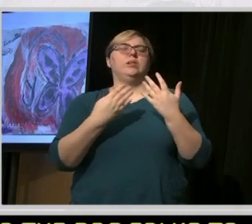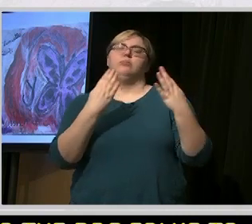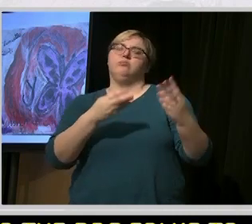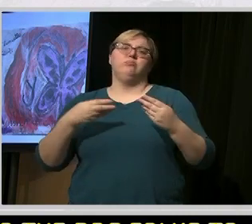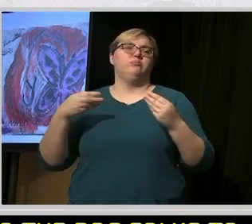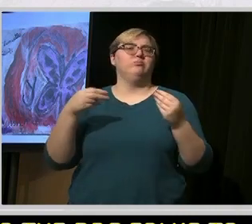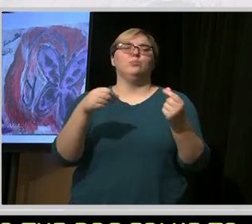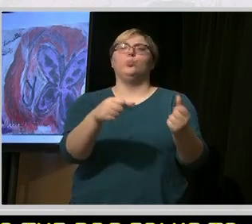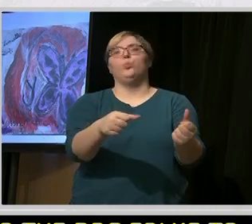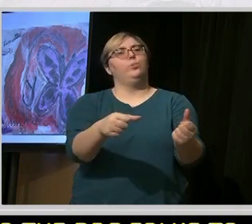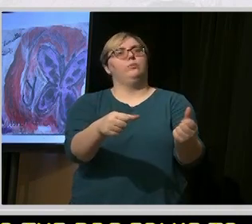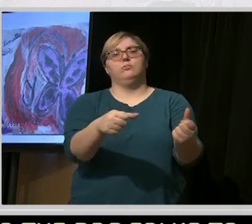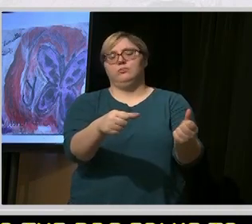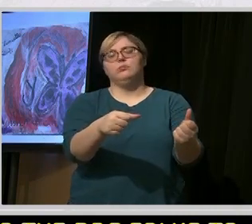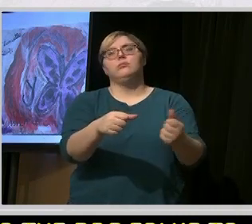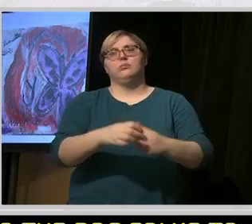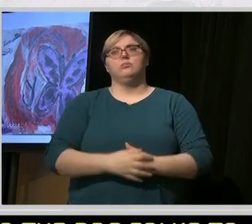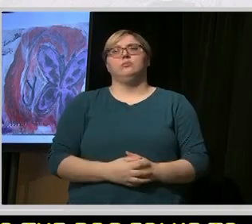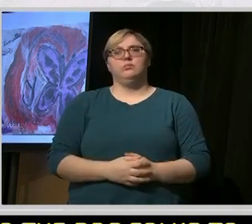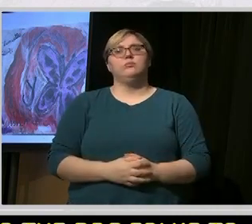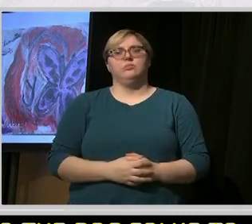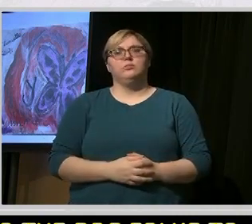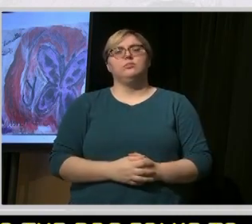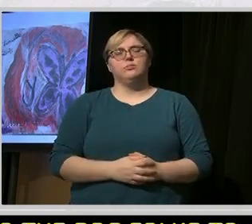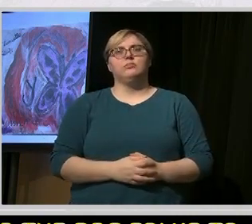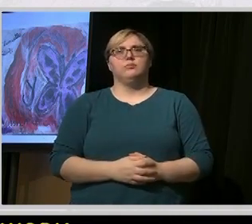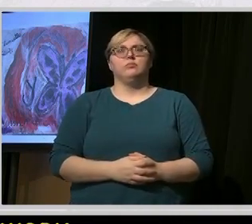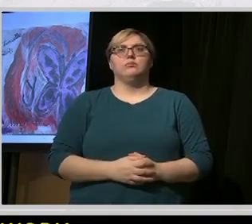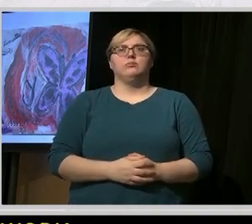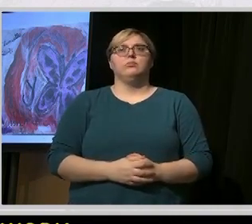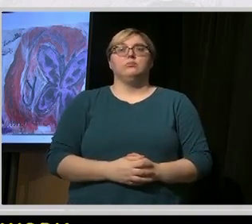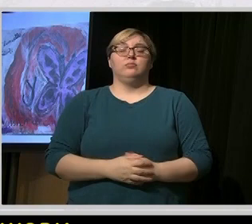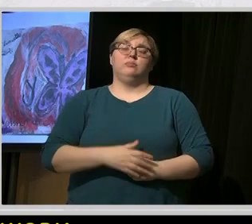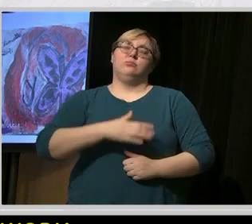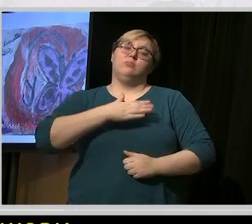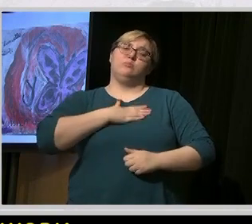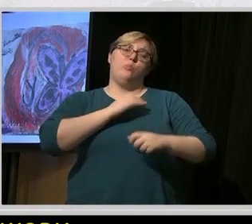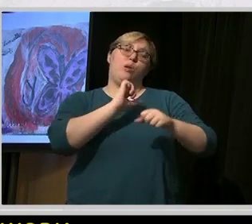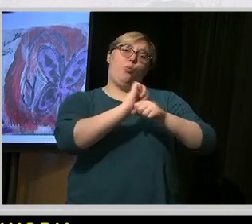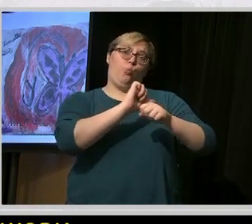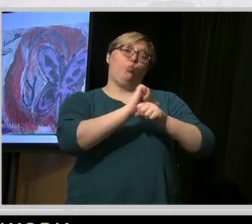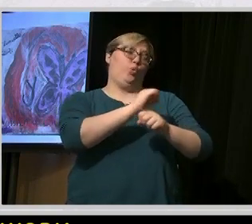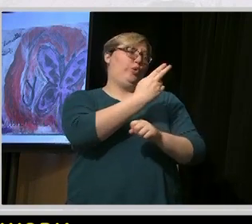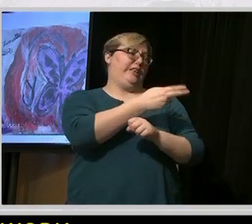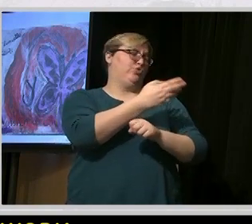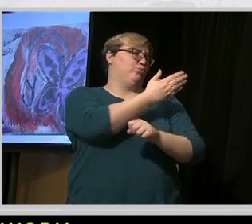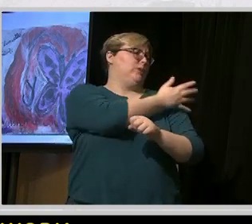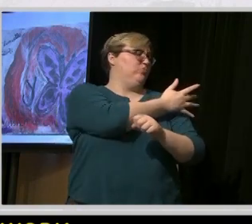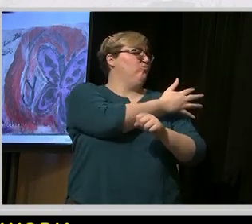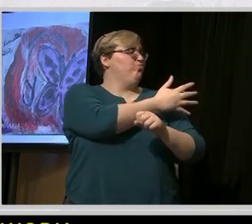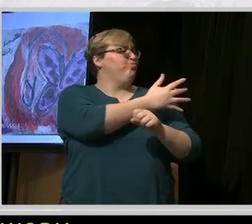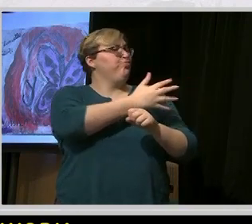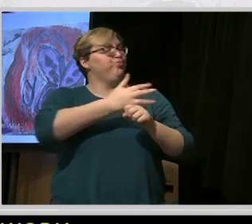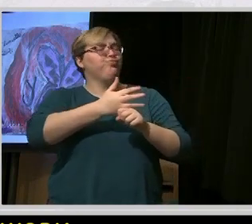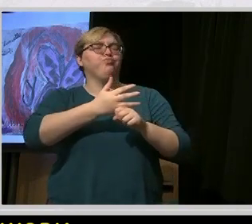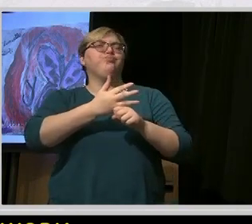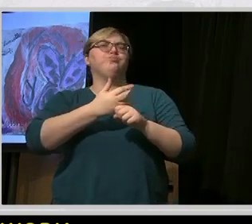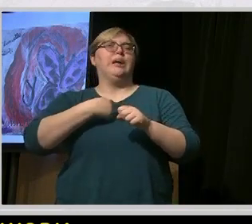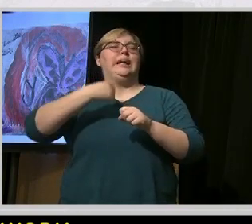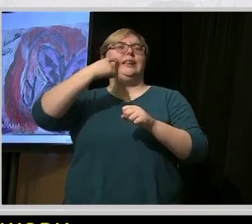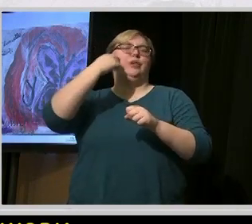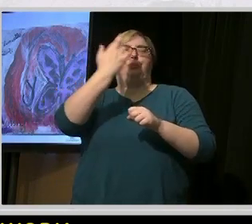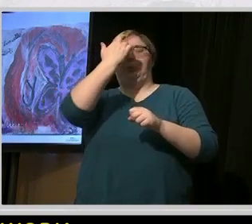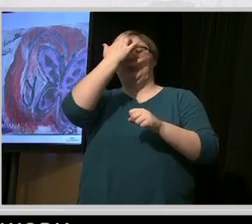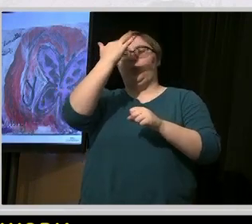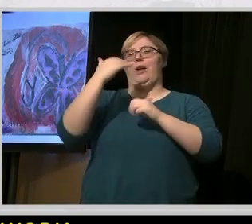I'm pretty sure it's because of my work history that I was asked to be part of this, I'm also